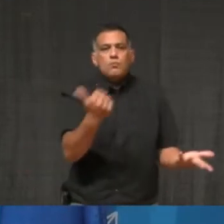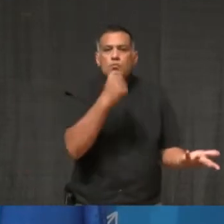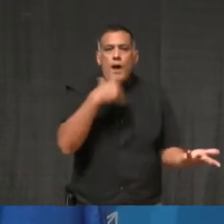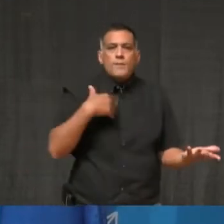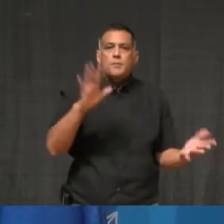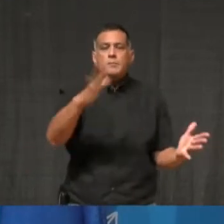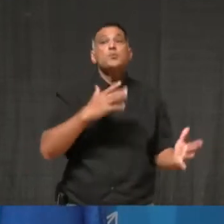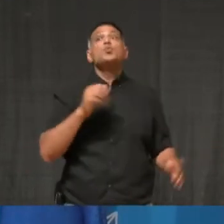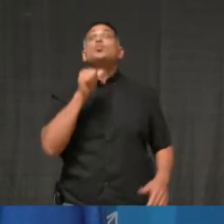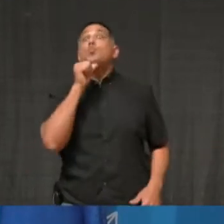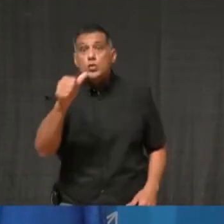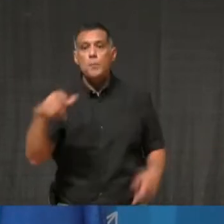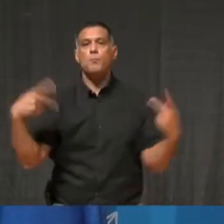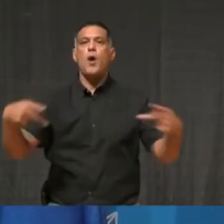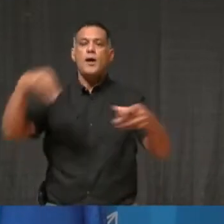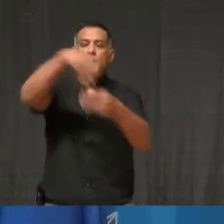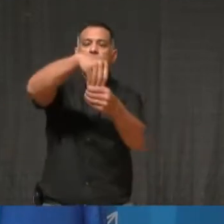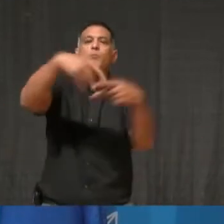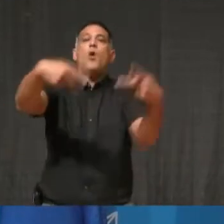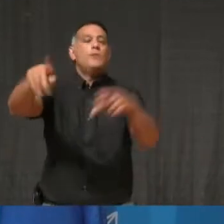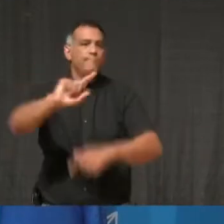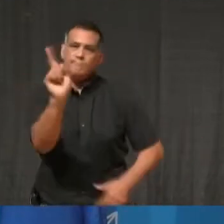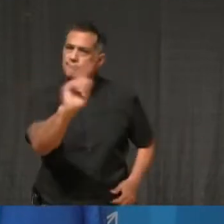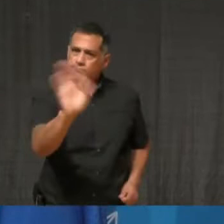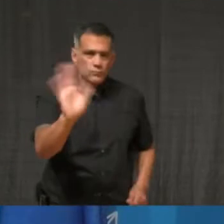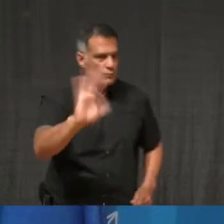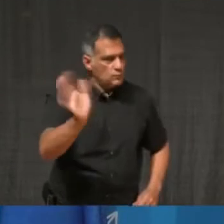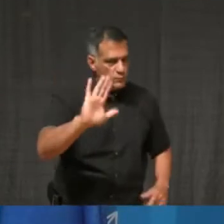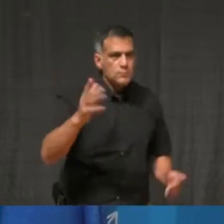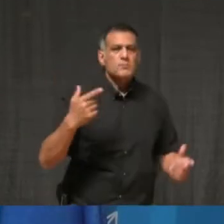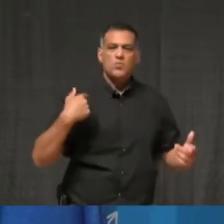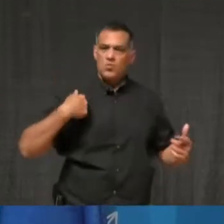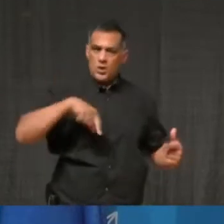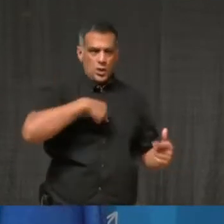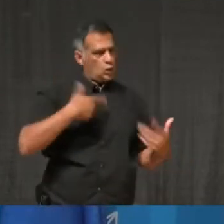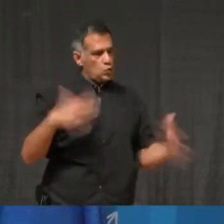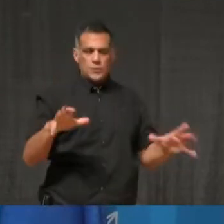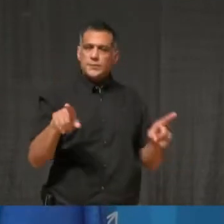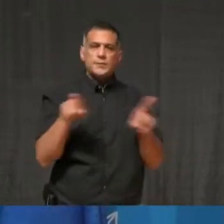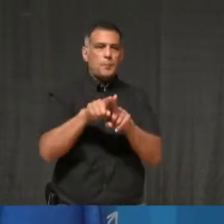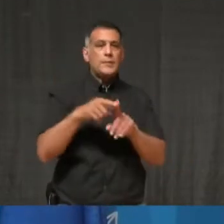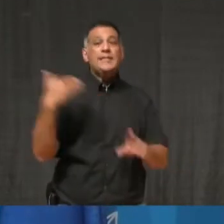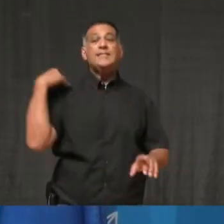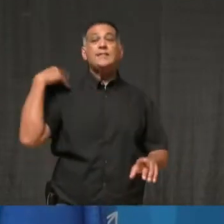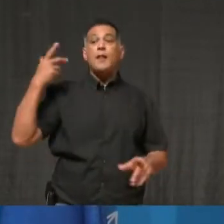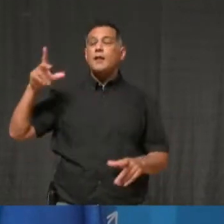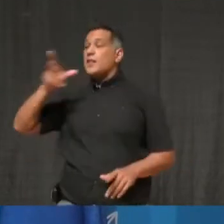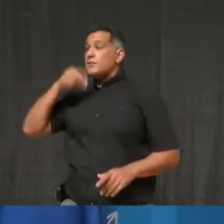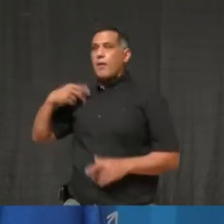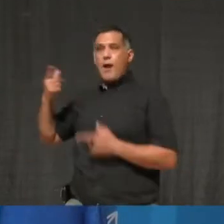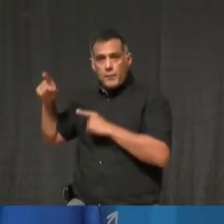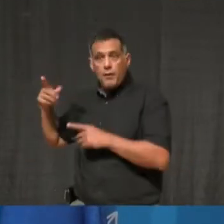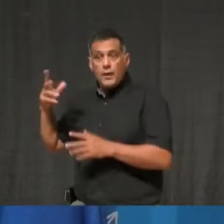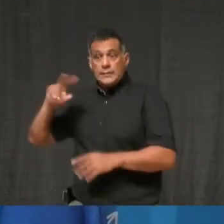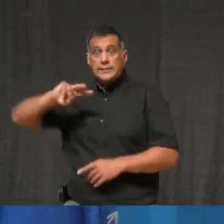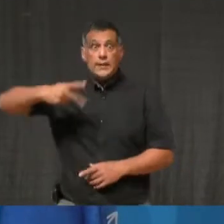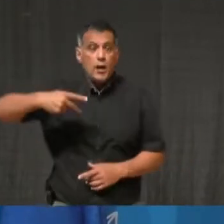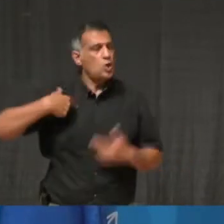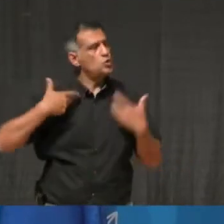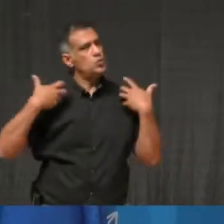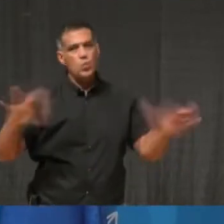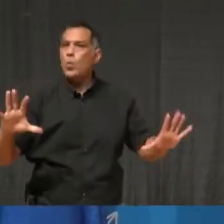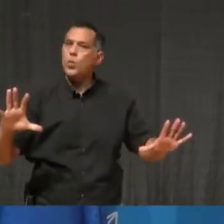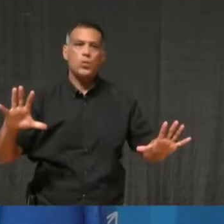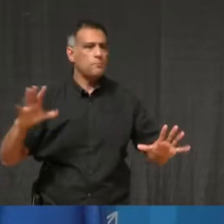just observed. We know what we need to do to stop COVID-19 from spreading. We've done it before, and we've pushed the virus